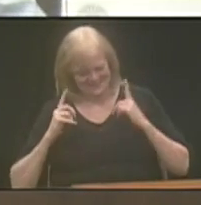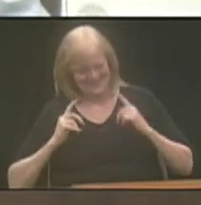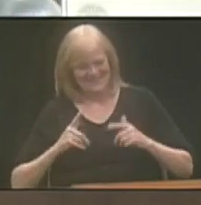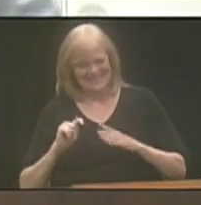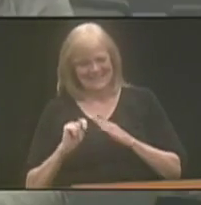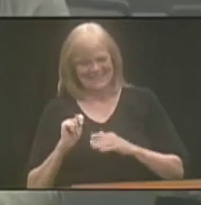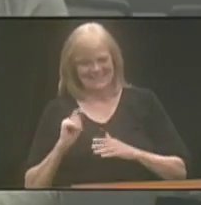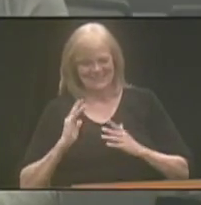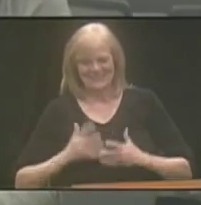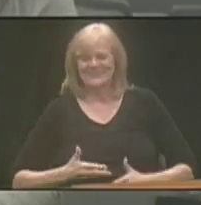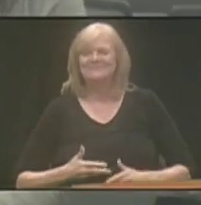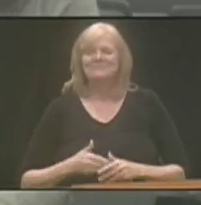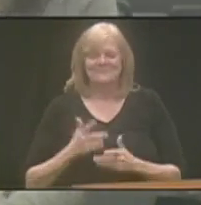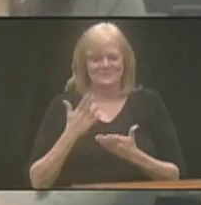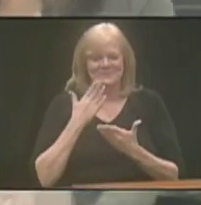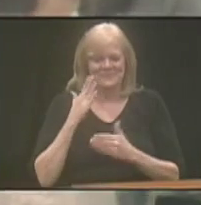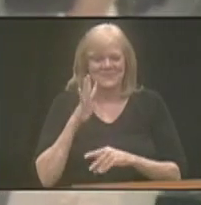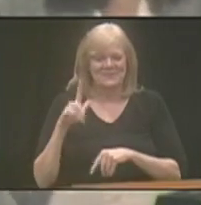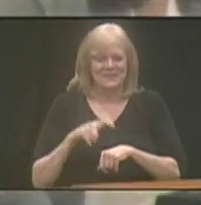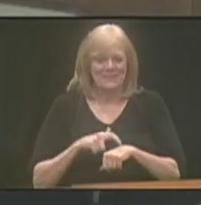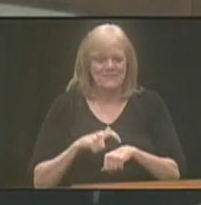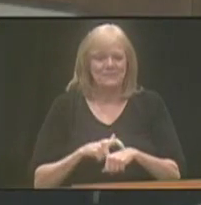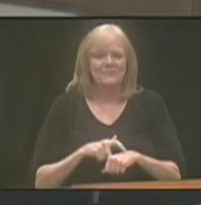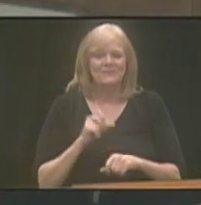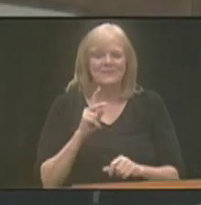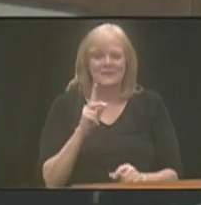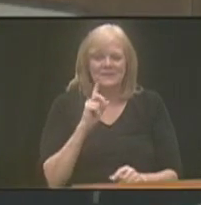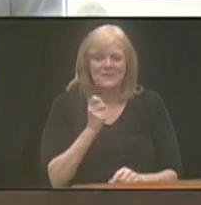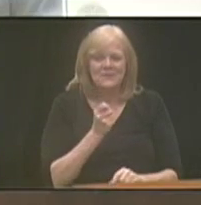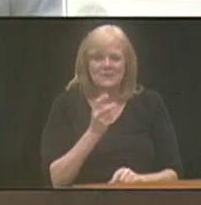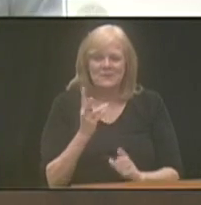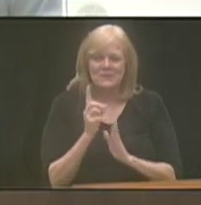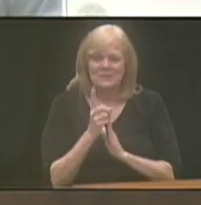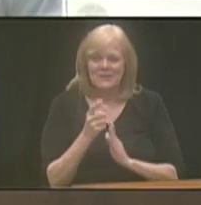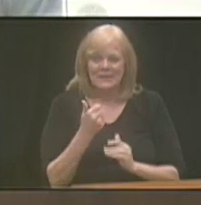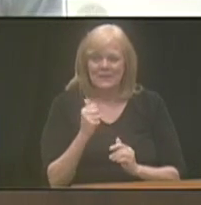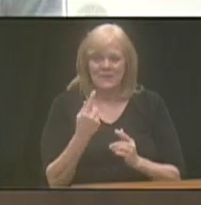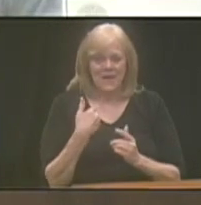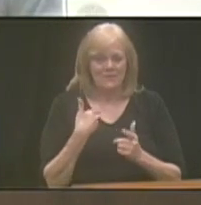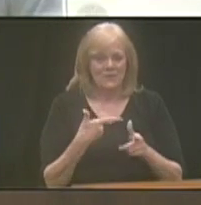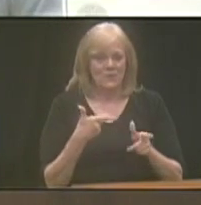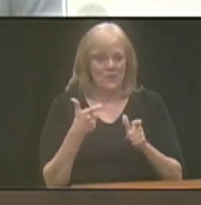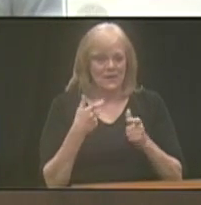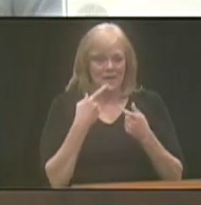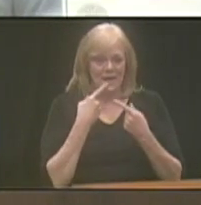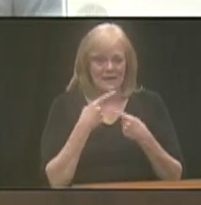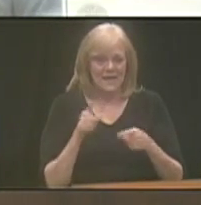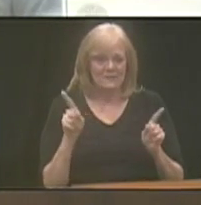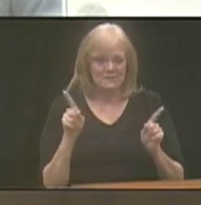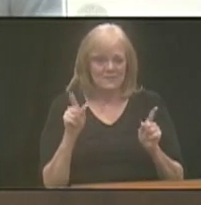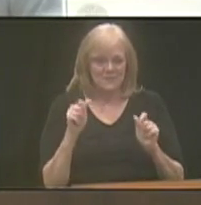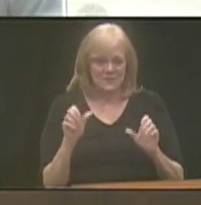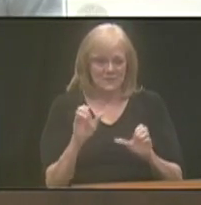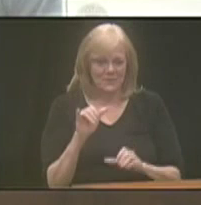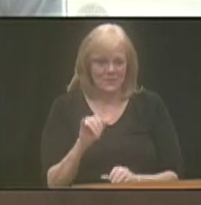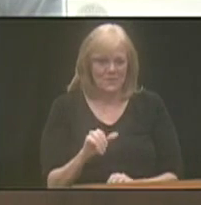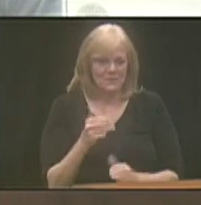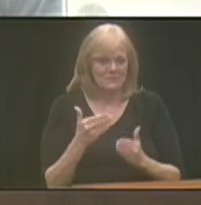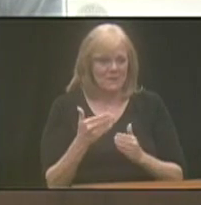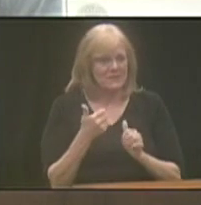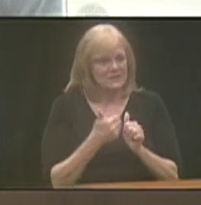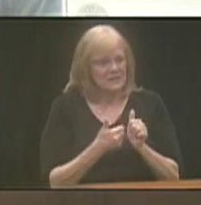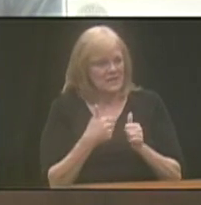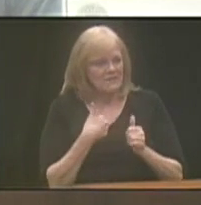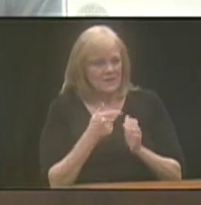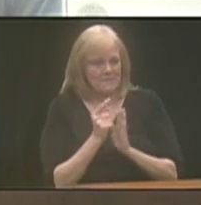Yeah. Thank you again, guys. Thank you. Appreciate your time. We have just a couple minutes. So if anybody has quick announcements, we can do those. You probably